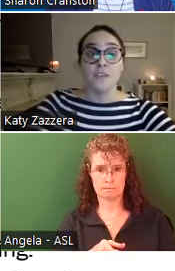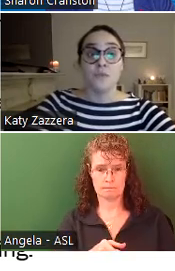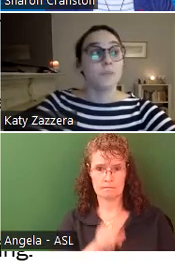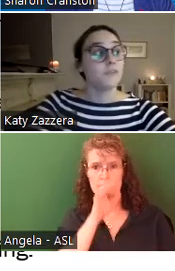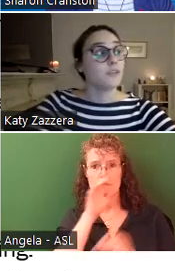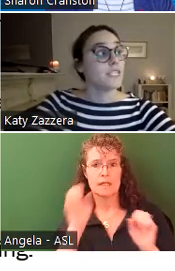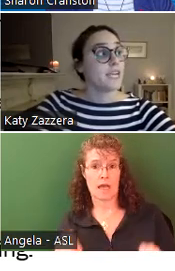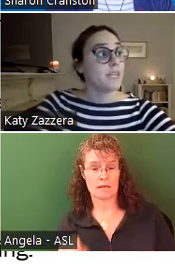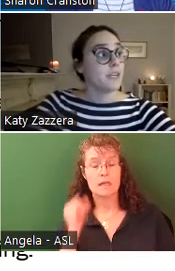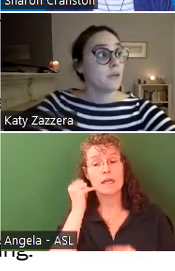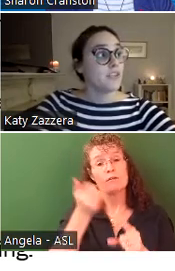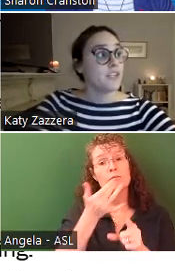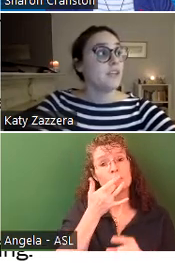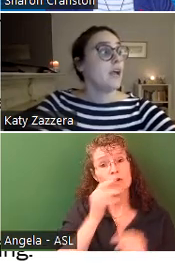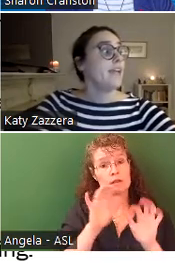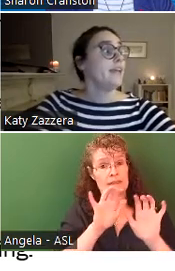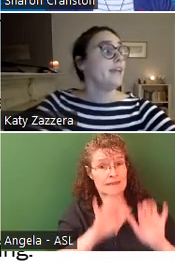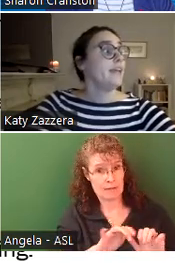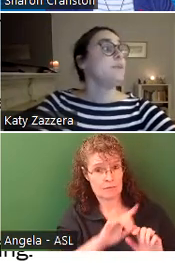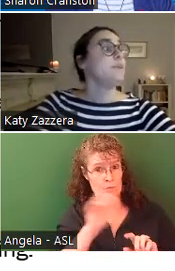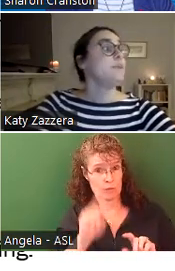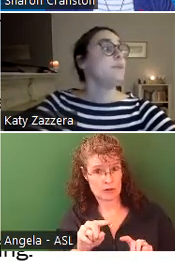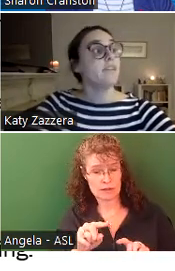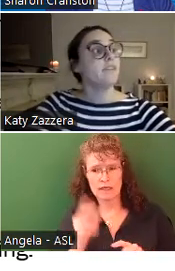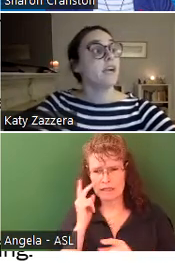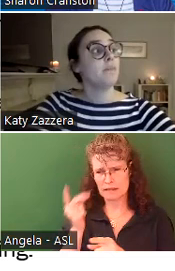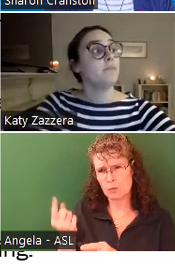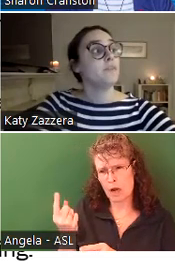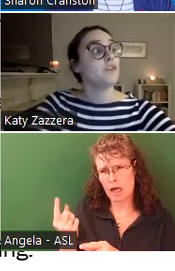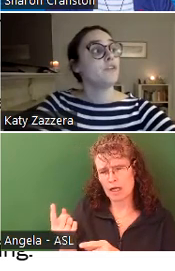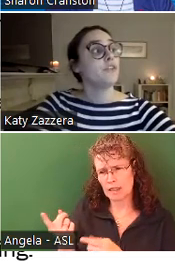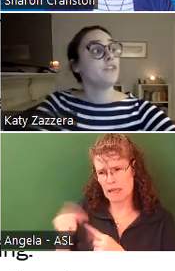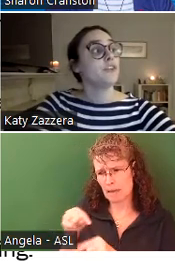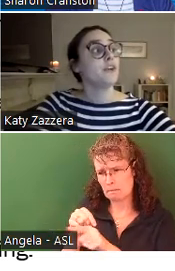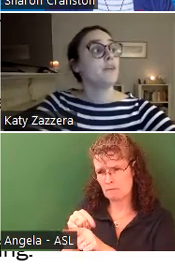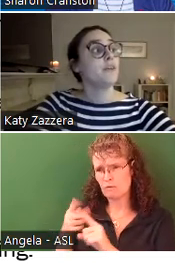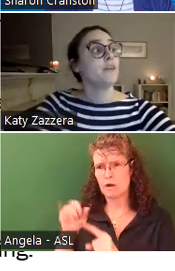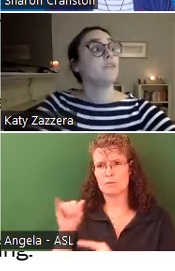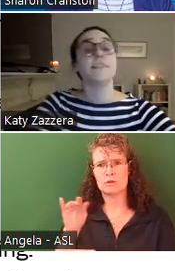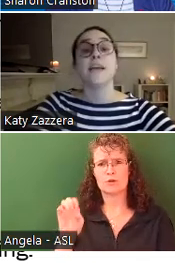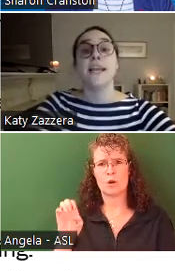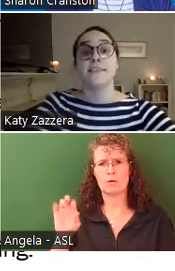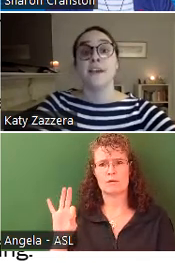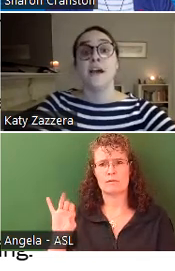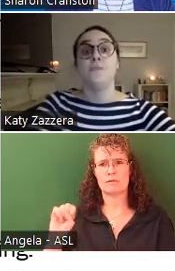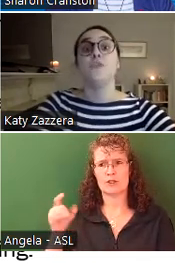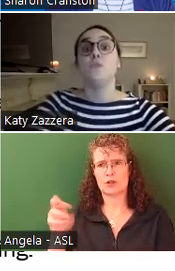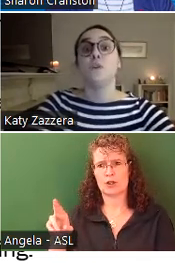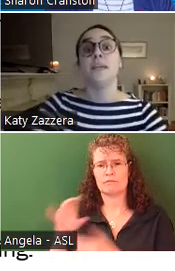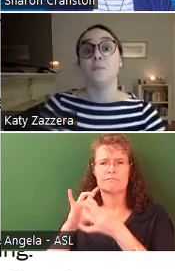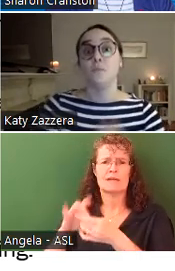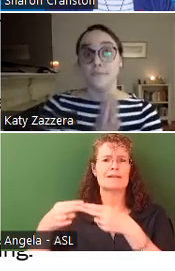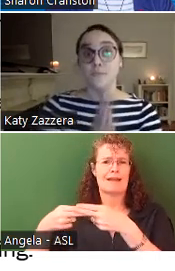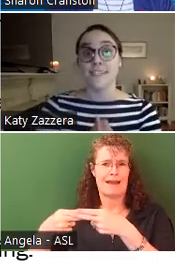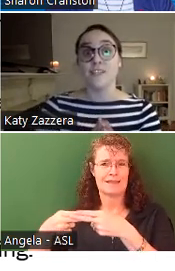If you would prefer to type in a question, I see we had one come in from Joe Fisher about the slides. You